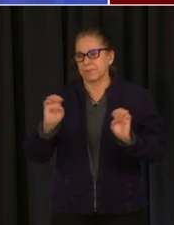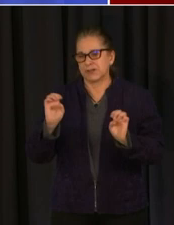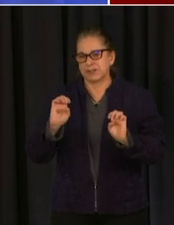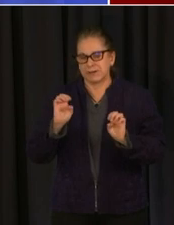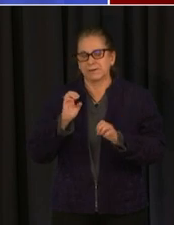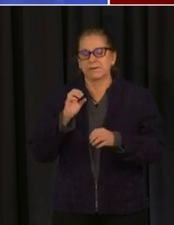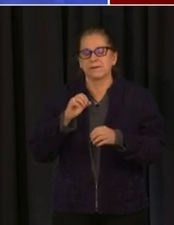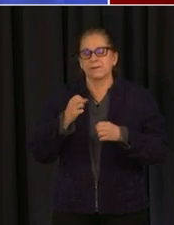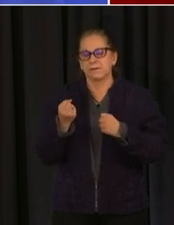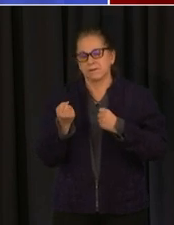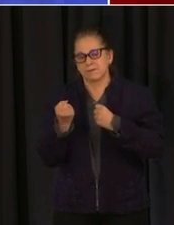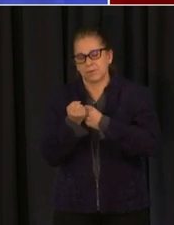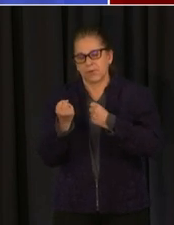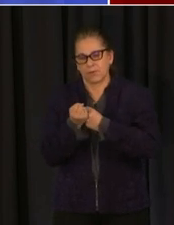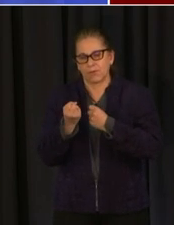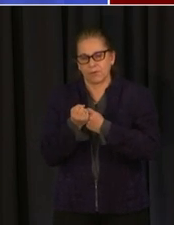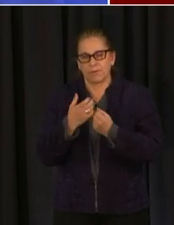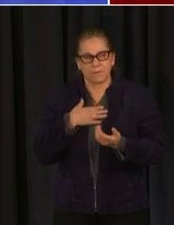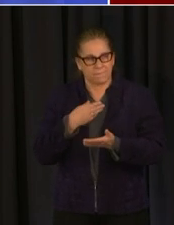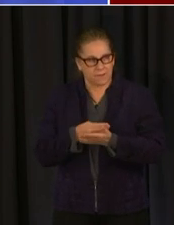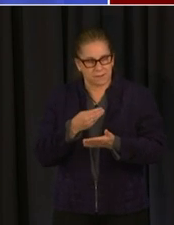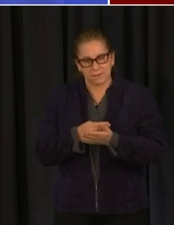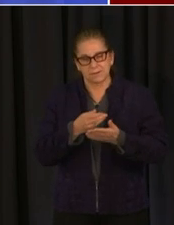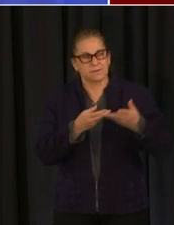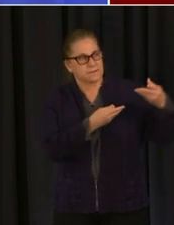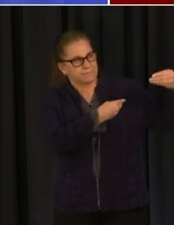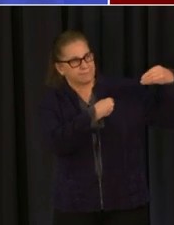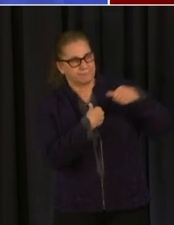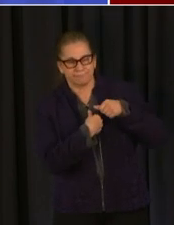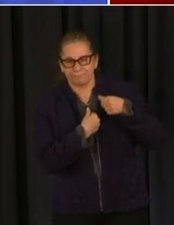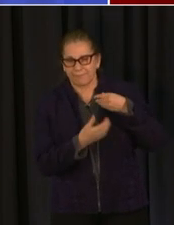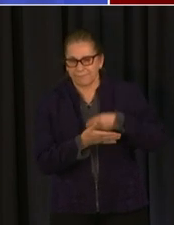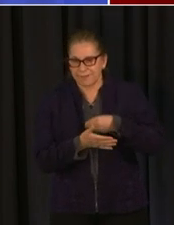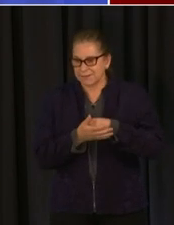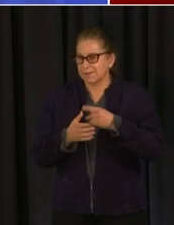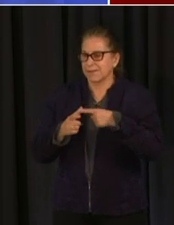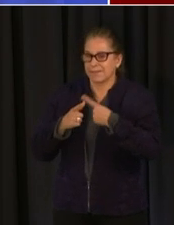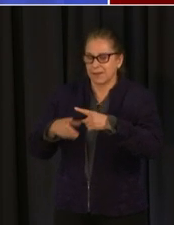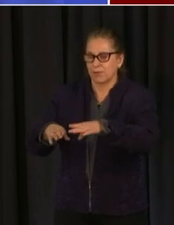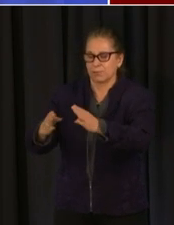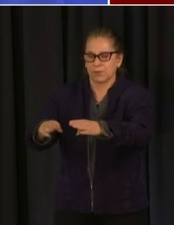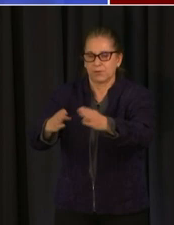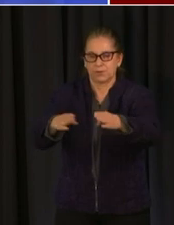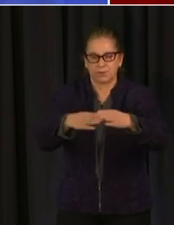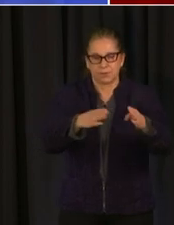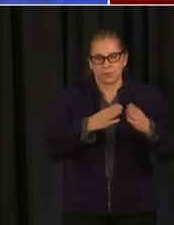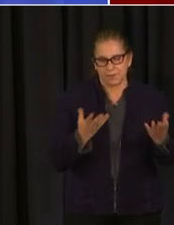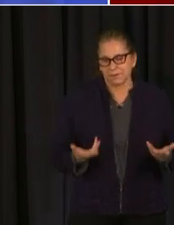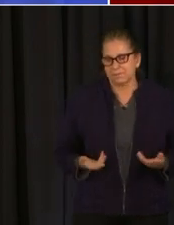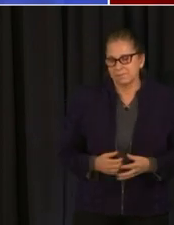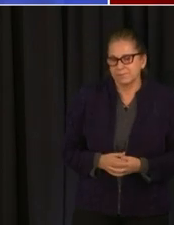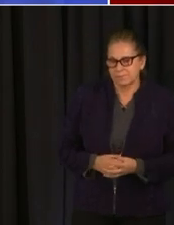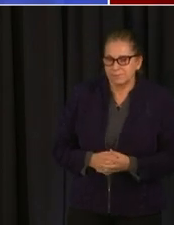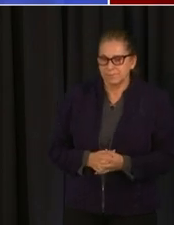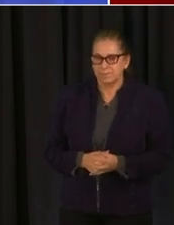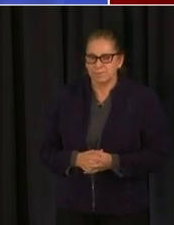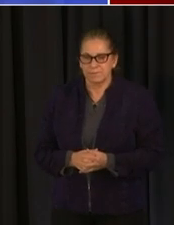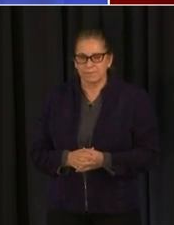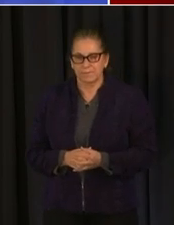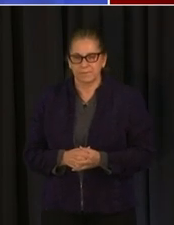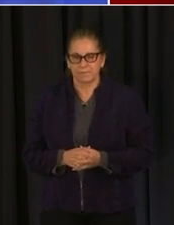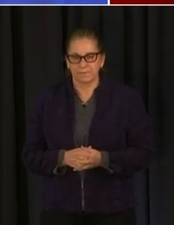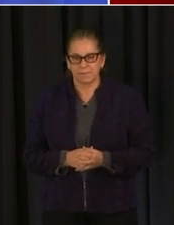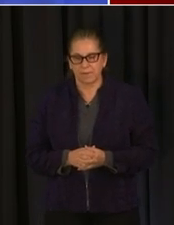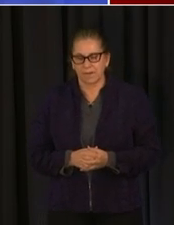chart mark i know and you say and i don't and but then it says you know that department of health will